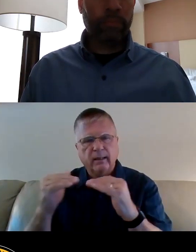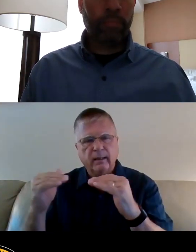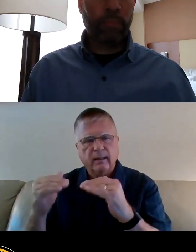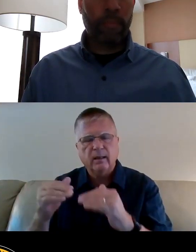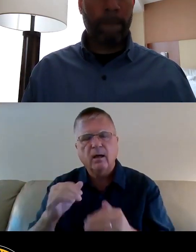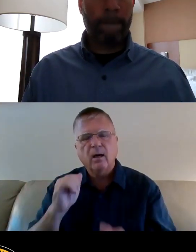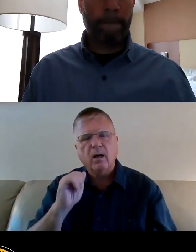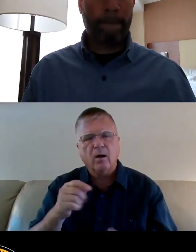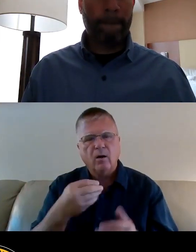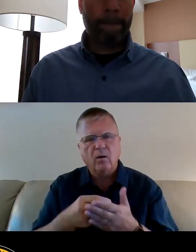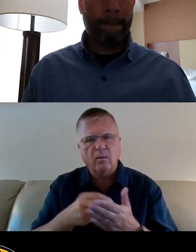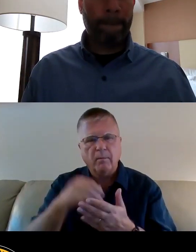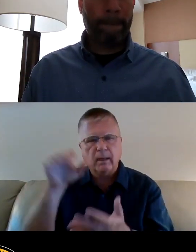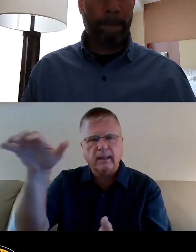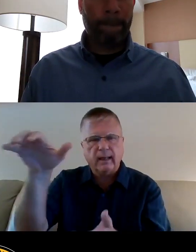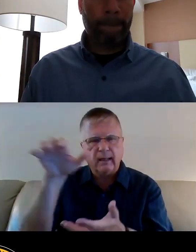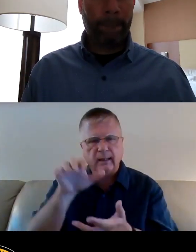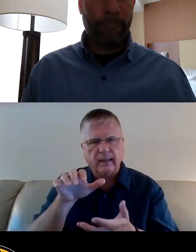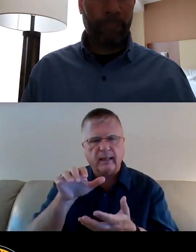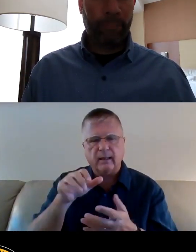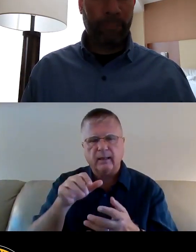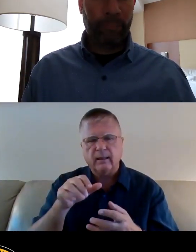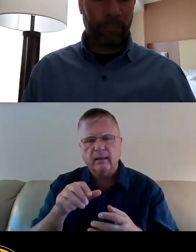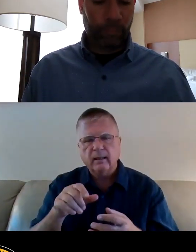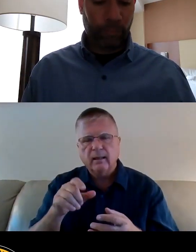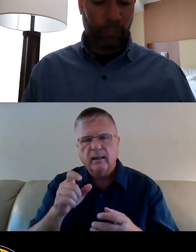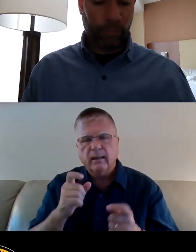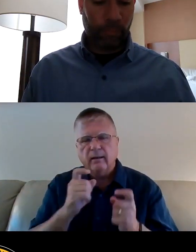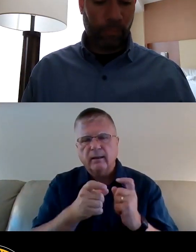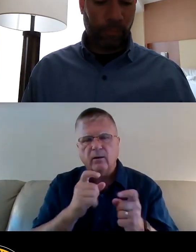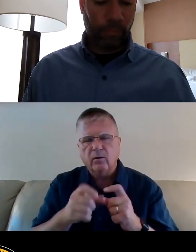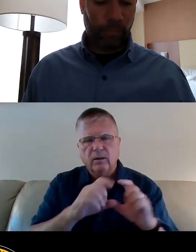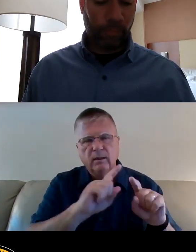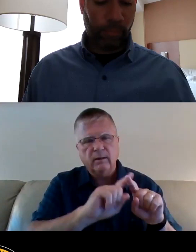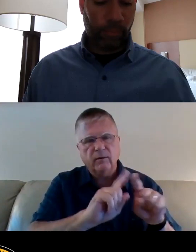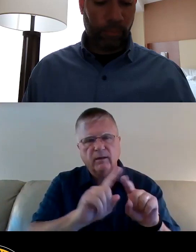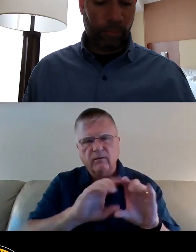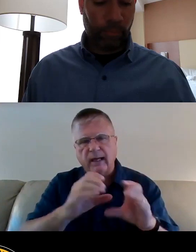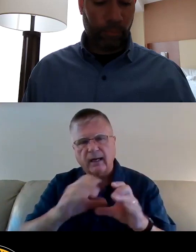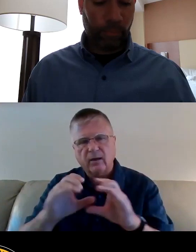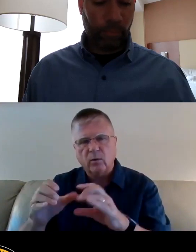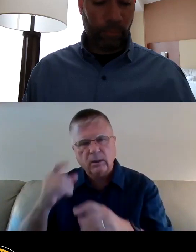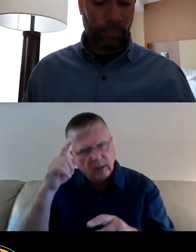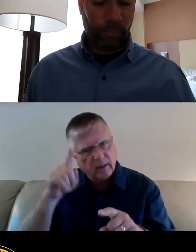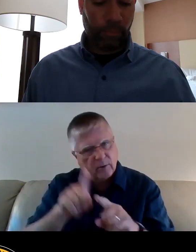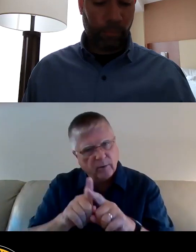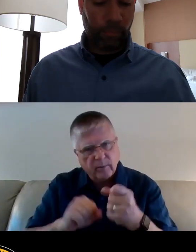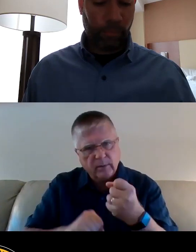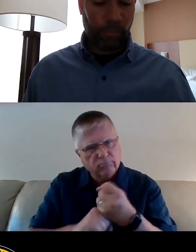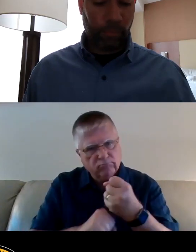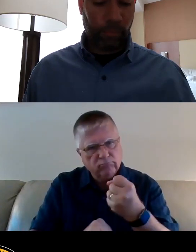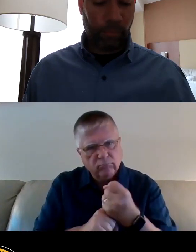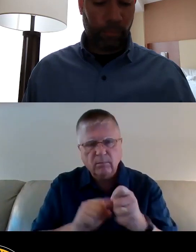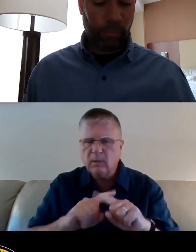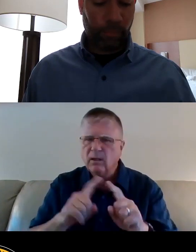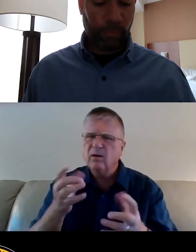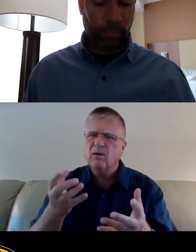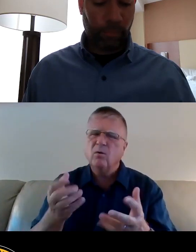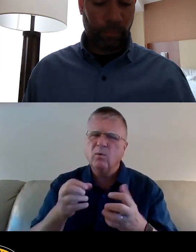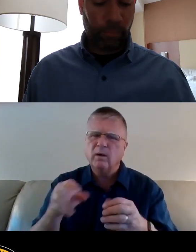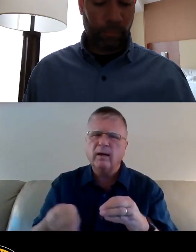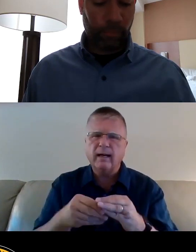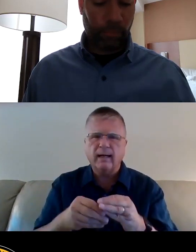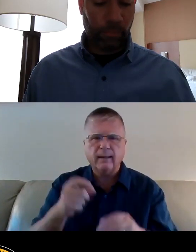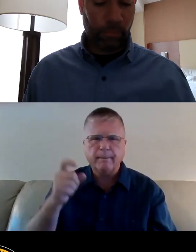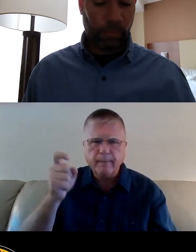allocated to the different categories, I agree with. But I want to also add and mandate that in that